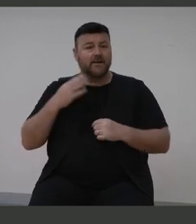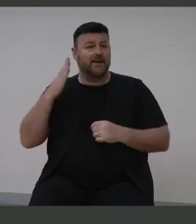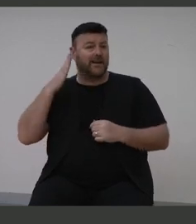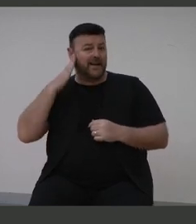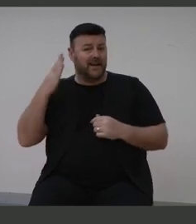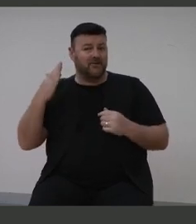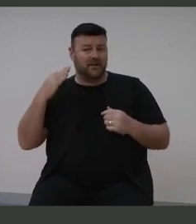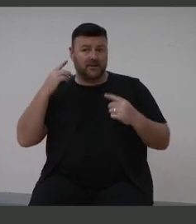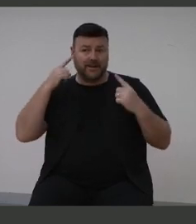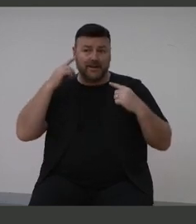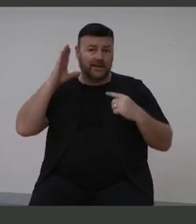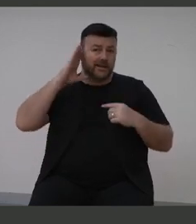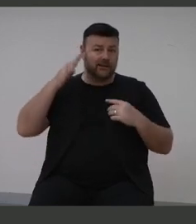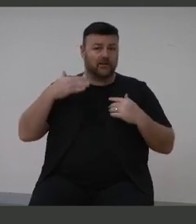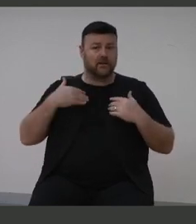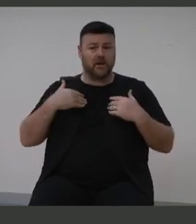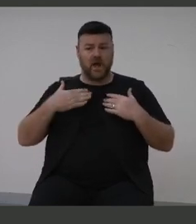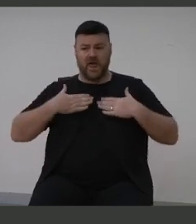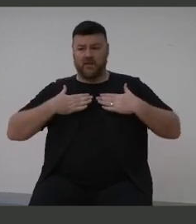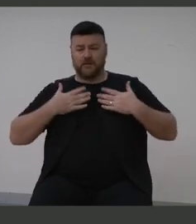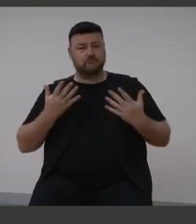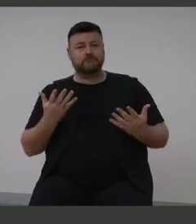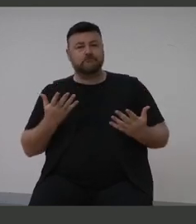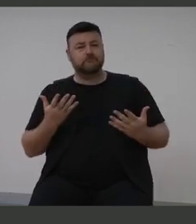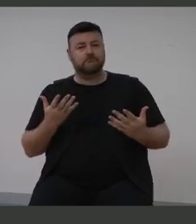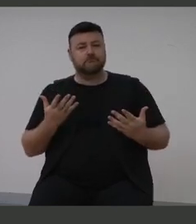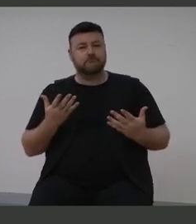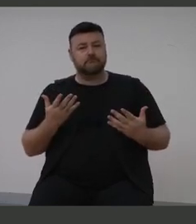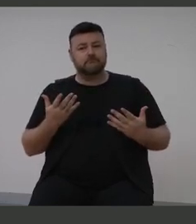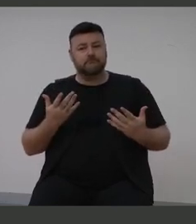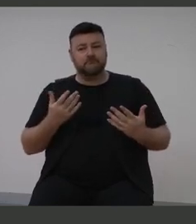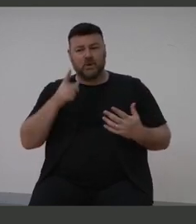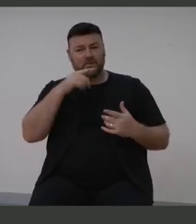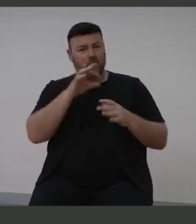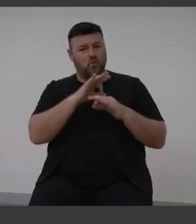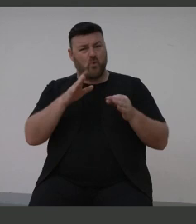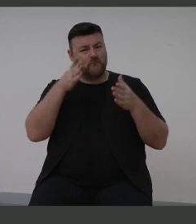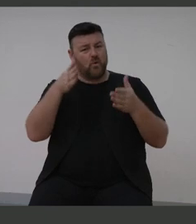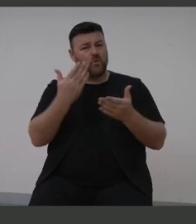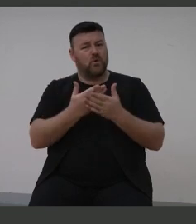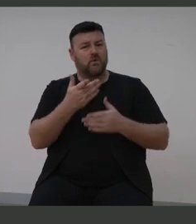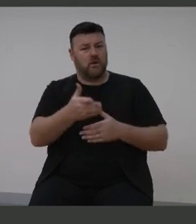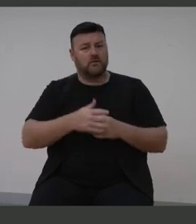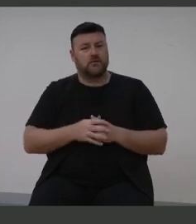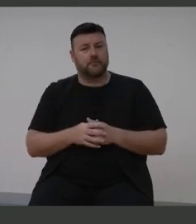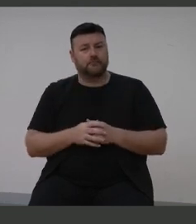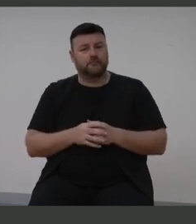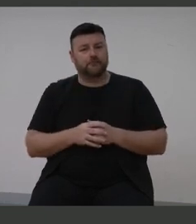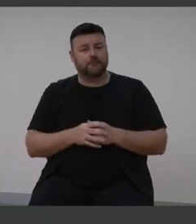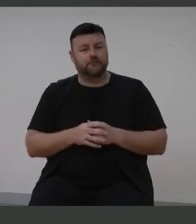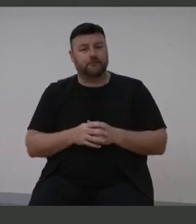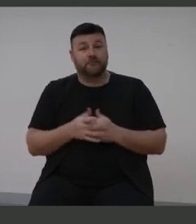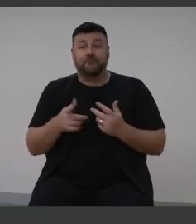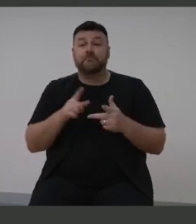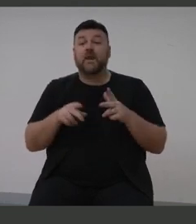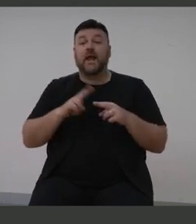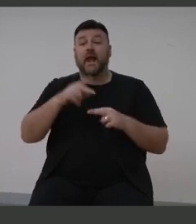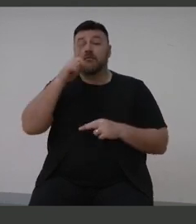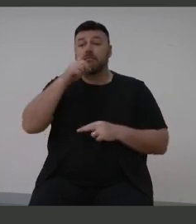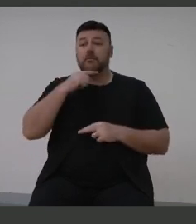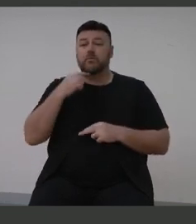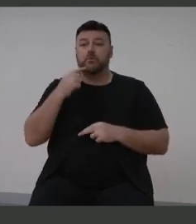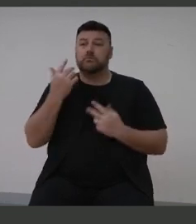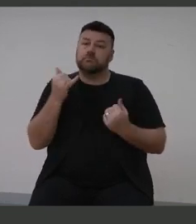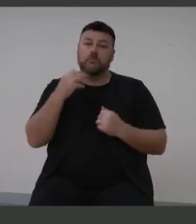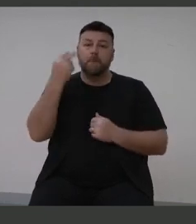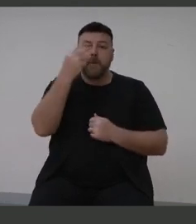focuses on hearing health. We know when there's a person that is suffering from, you know, if they're blind, because you can generally see